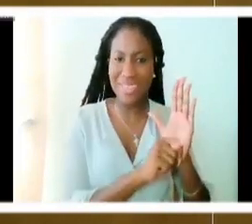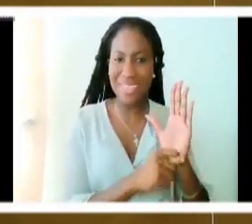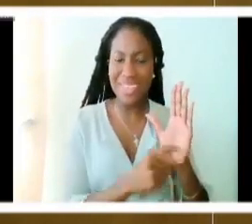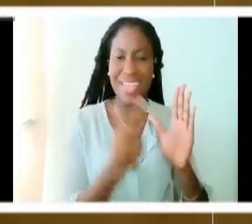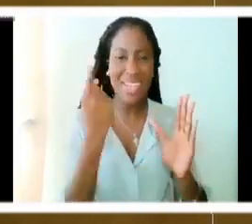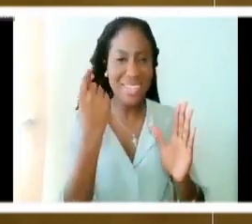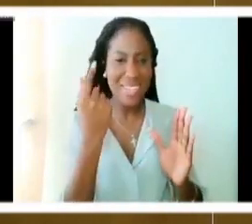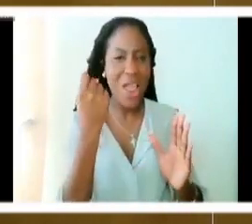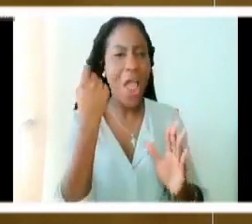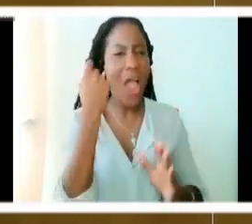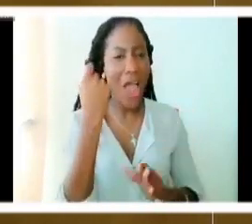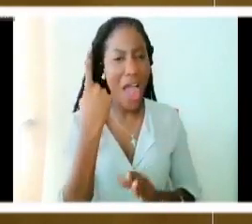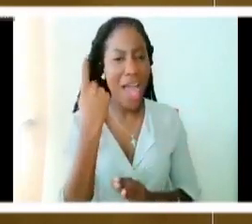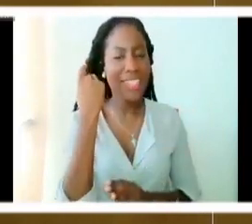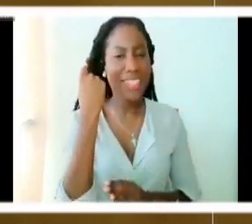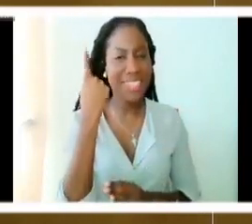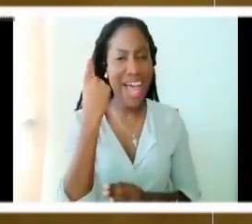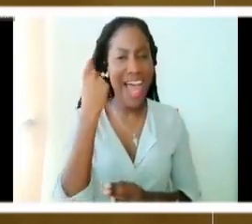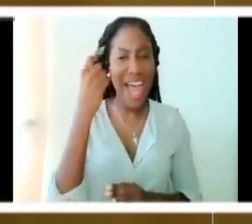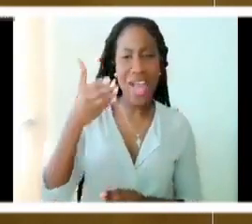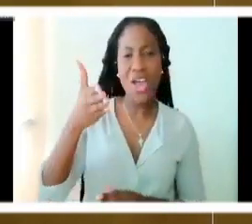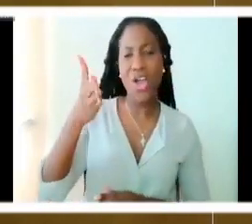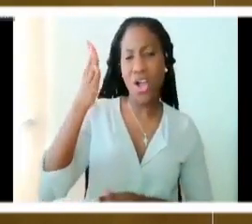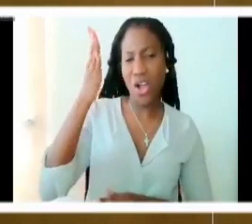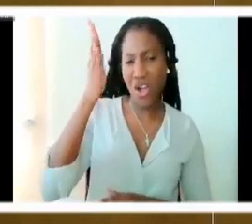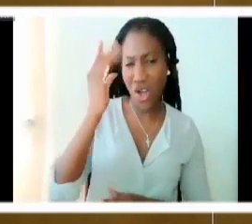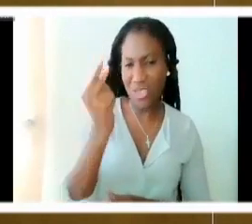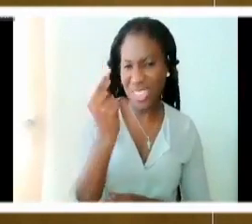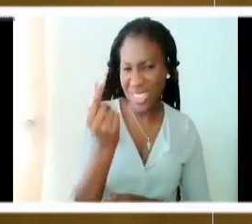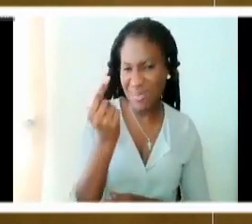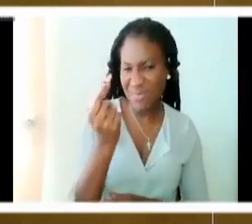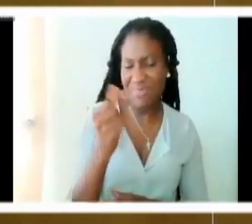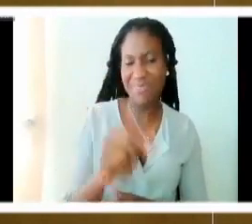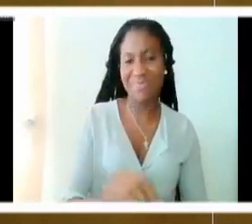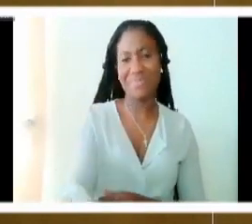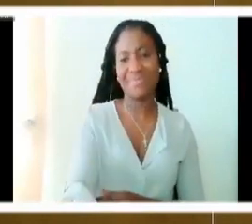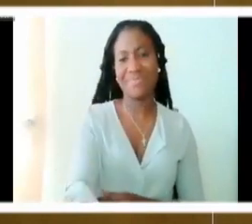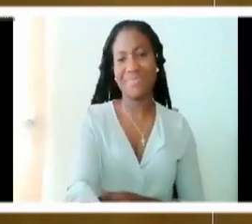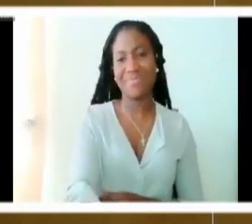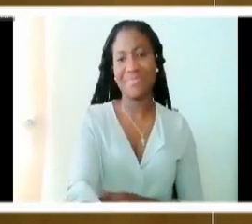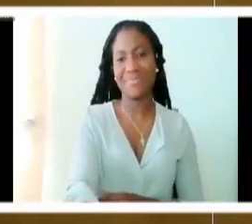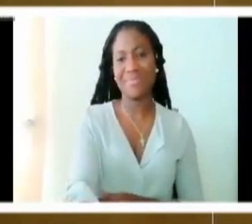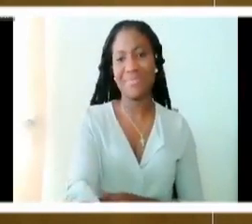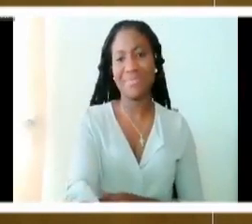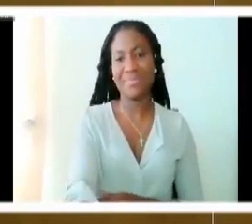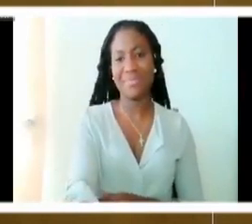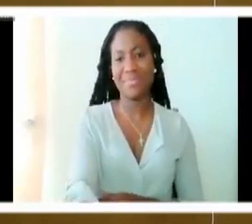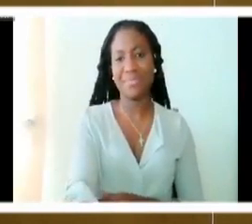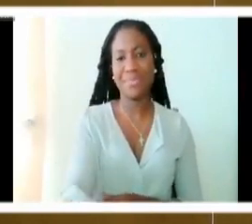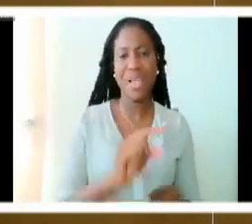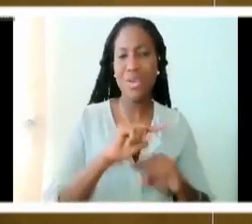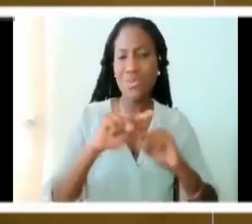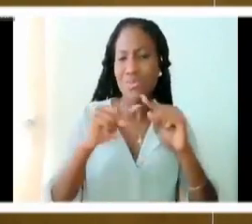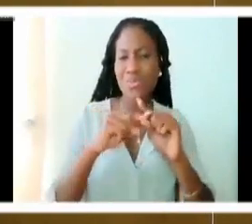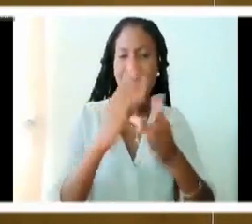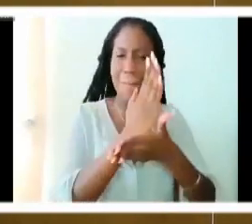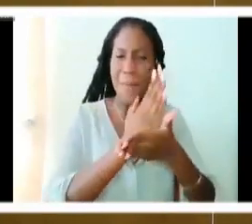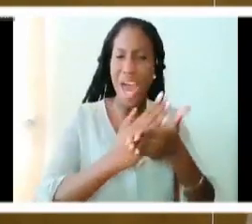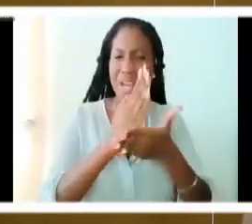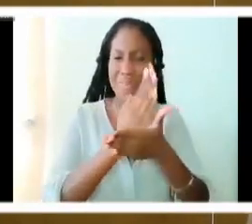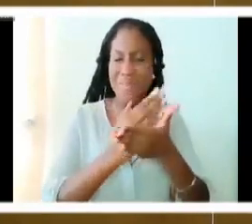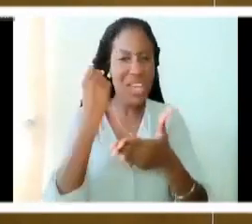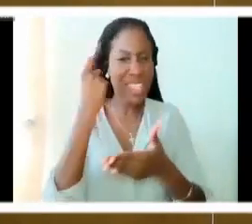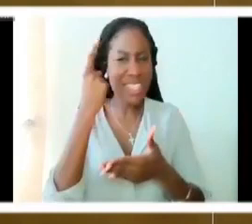partial understanding of God. And in the partial understanding, it is being purified and